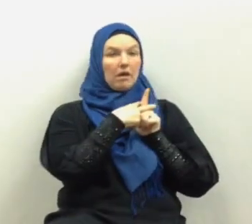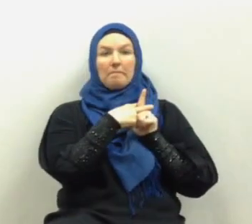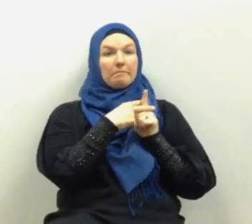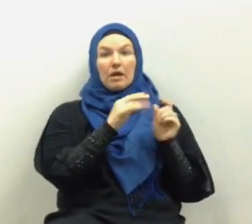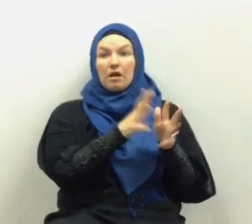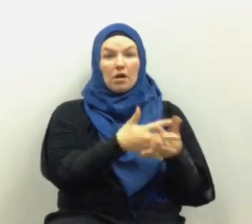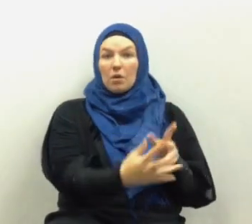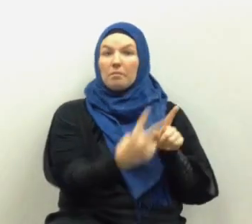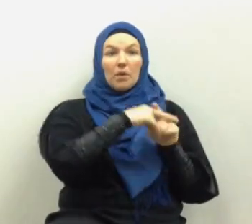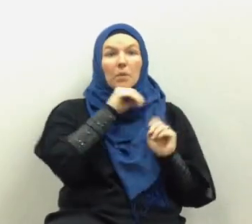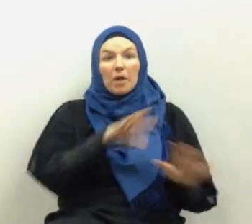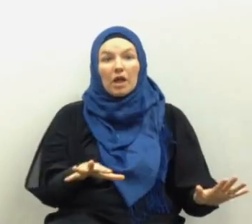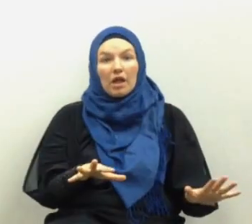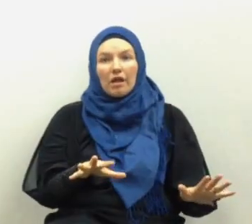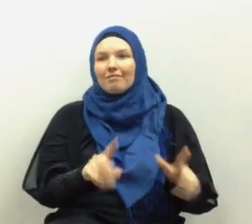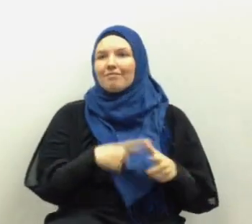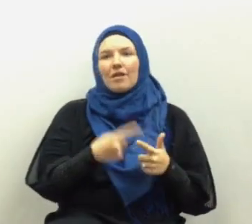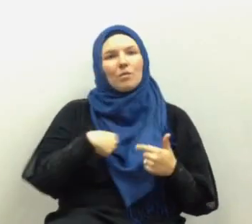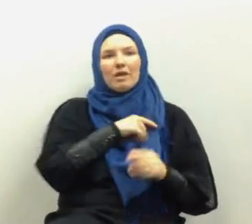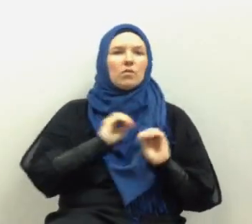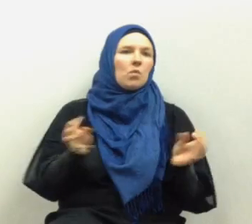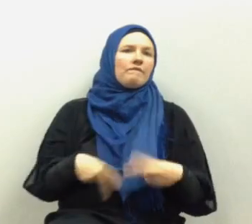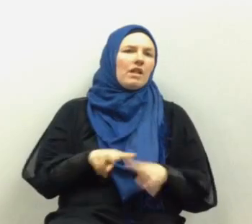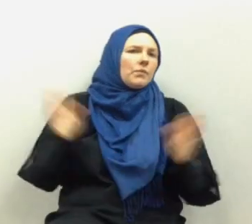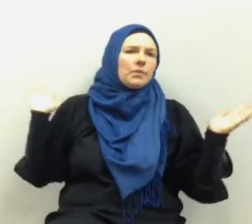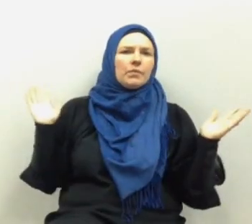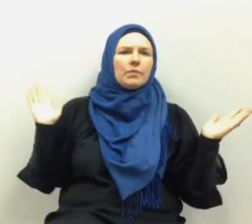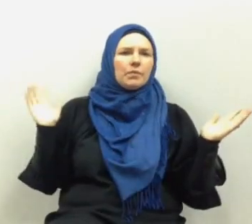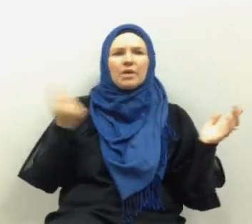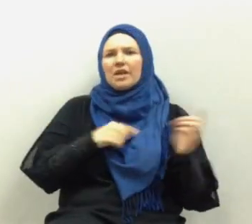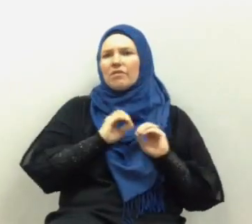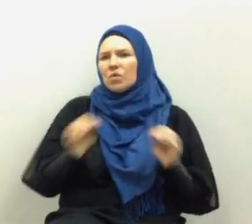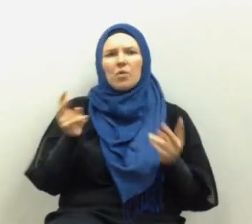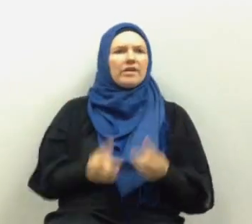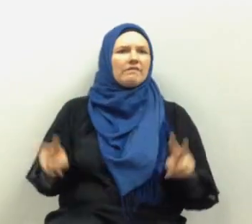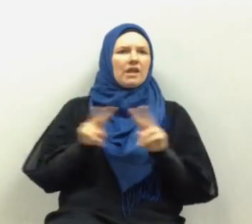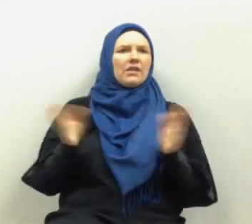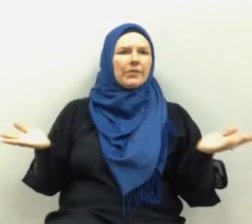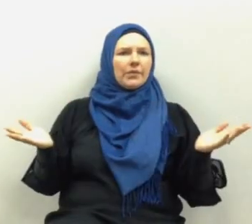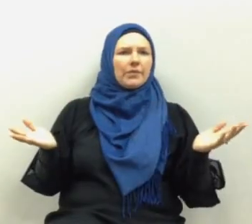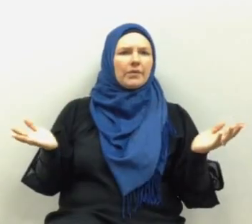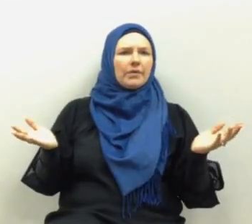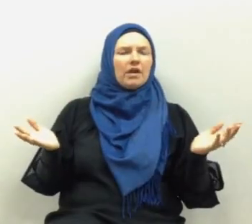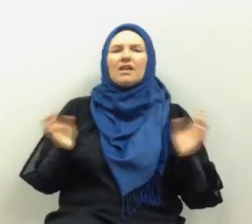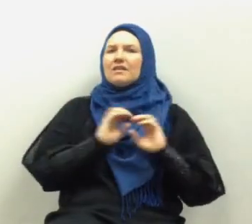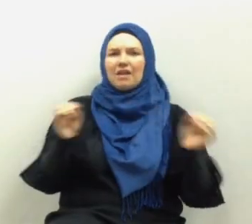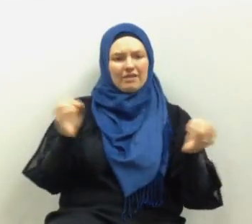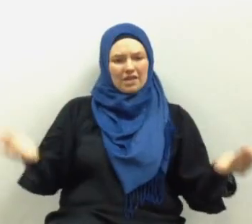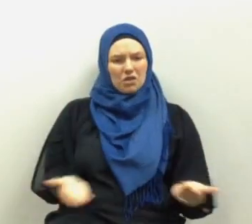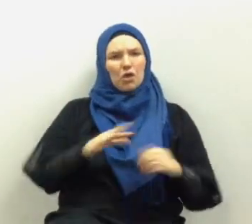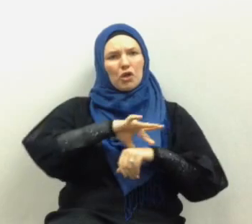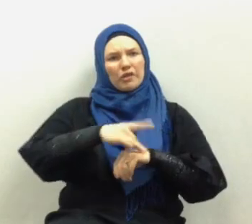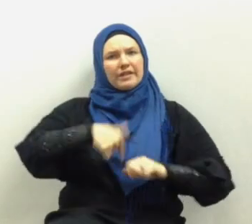but if we don't apply the book then we have no value we have no value there is nothing